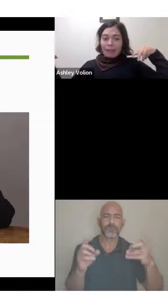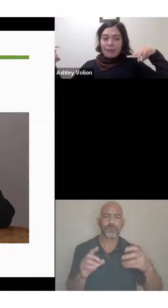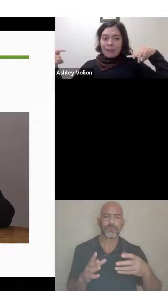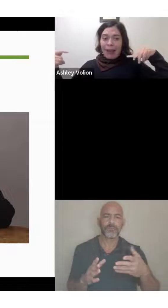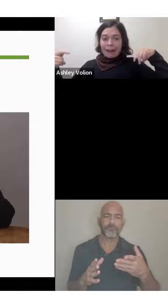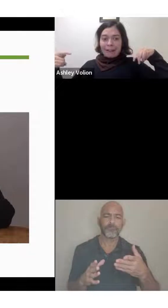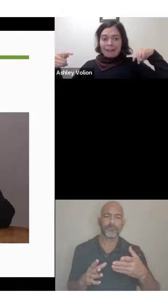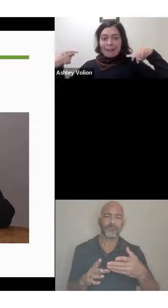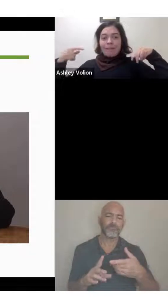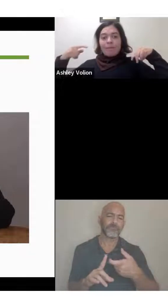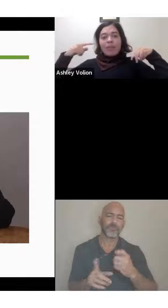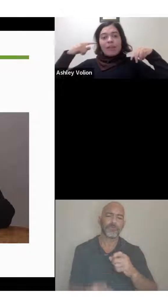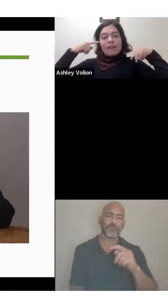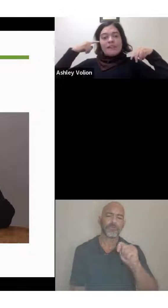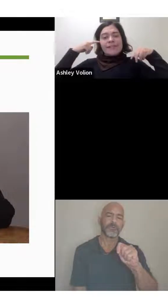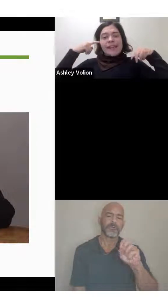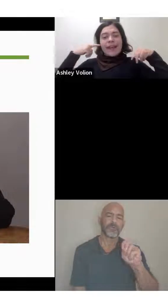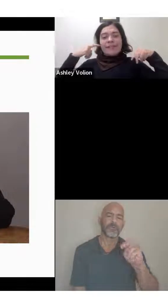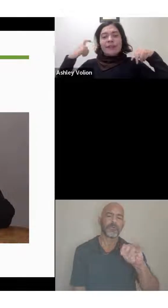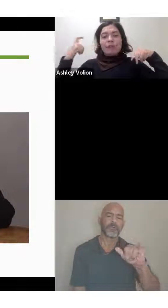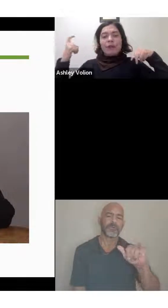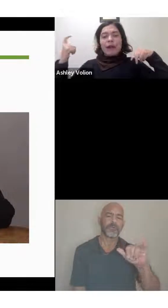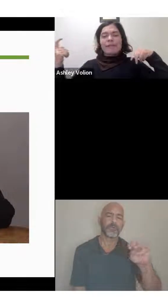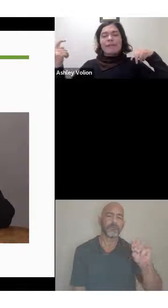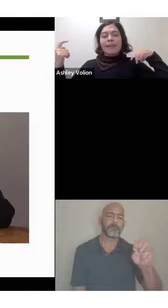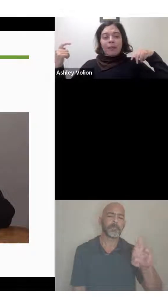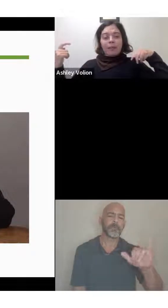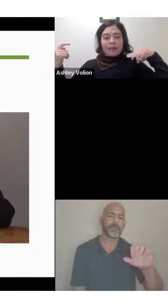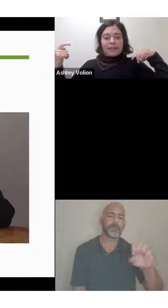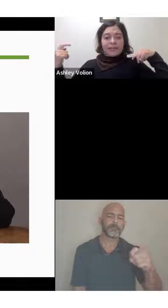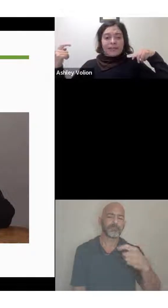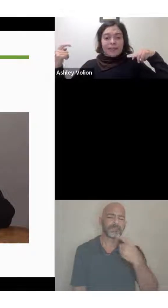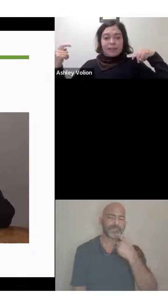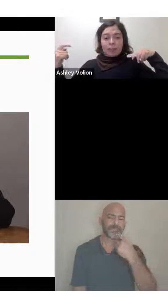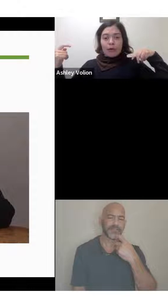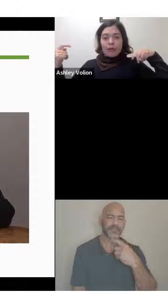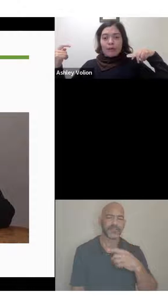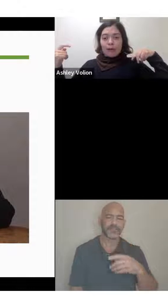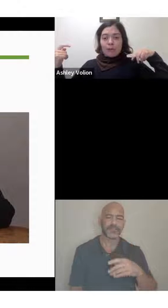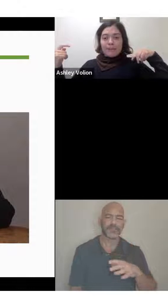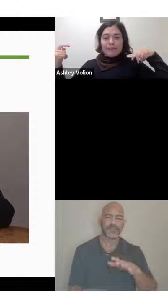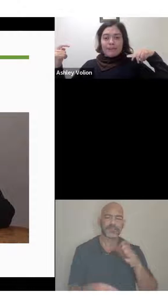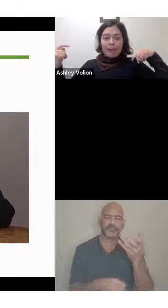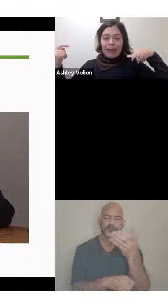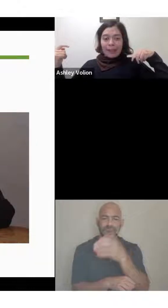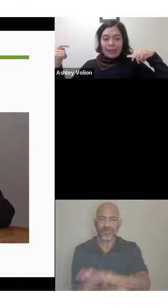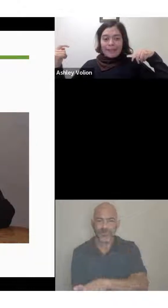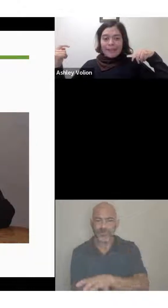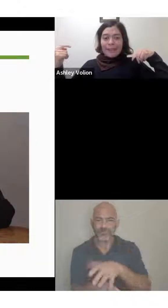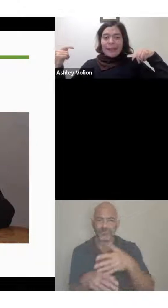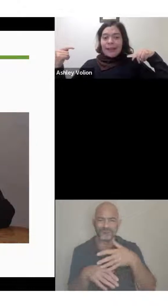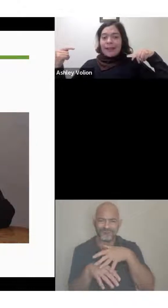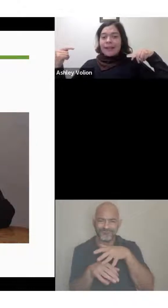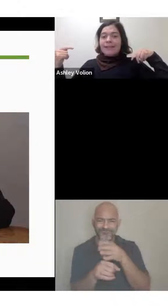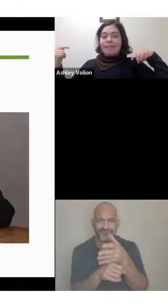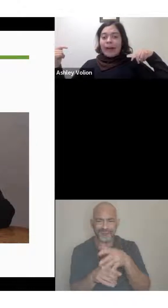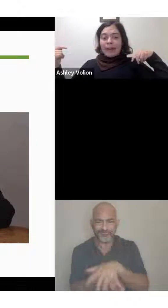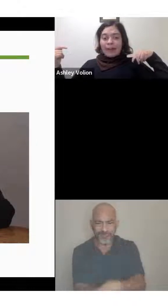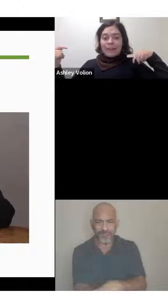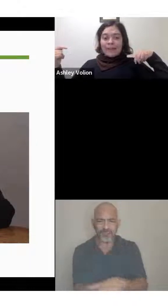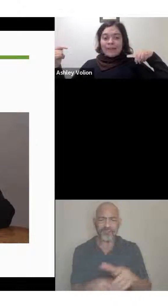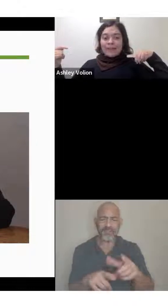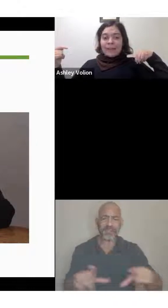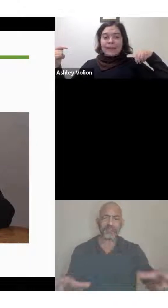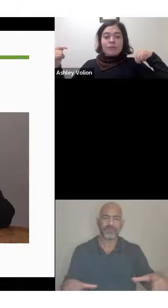language matters. And it says, Oppressive language does more than represent violence. It is